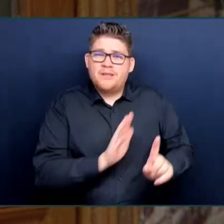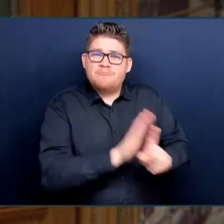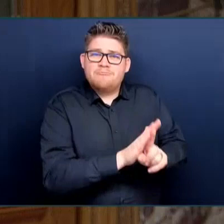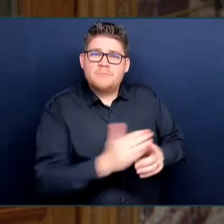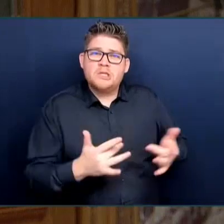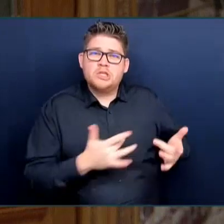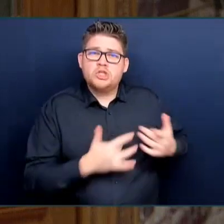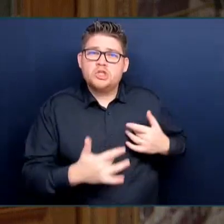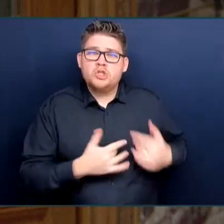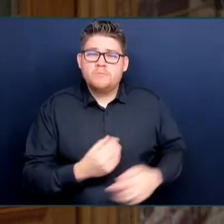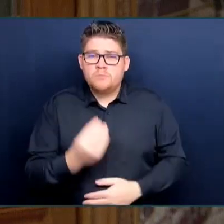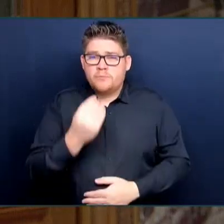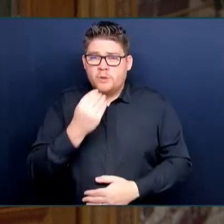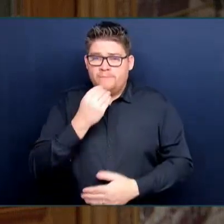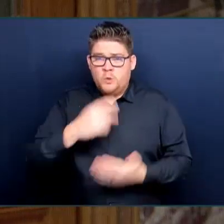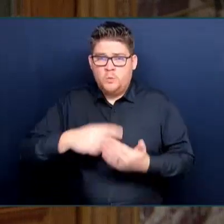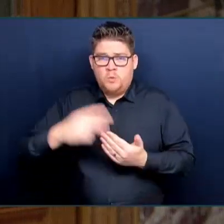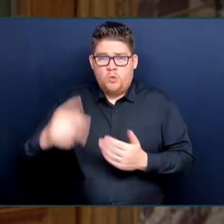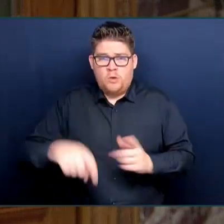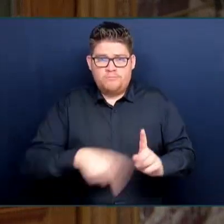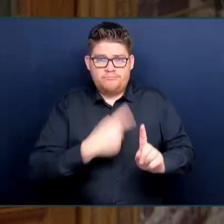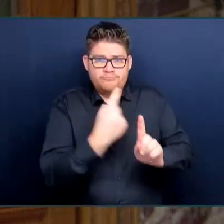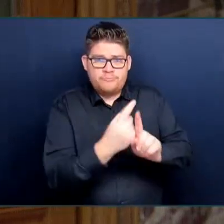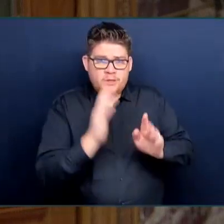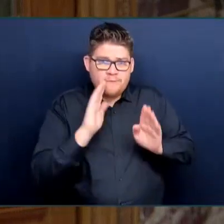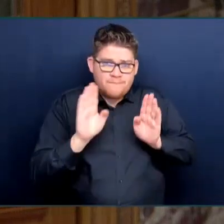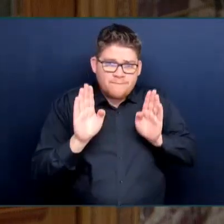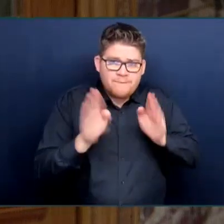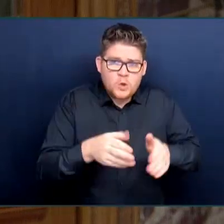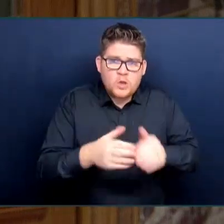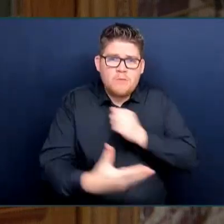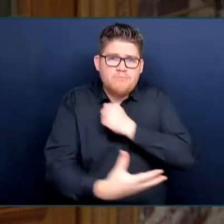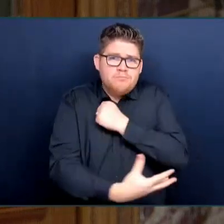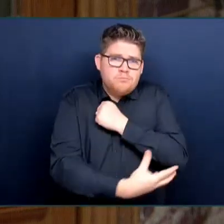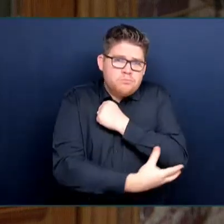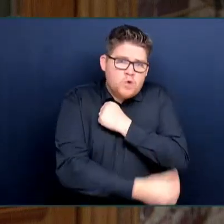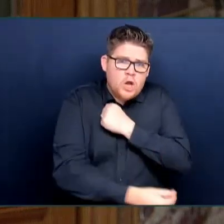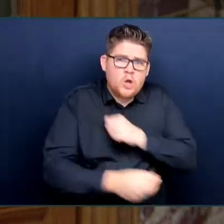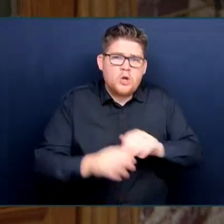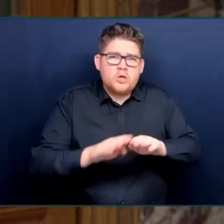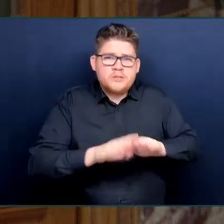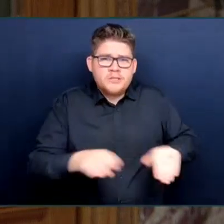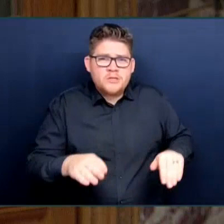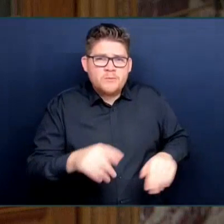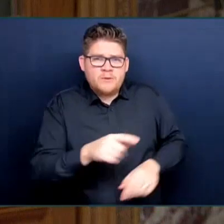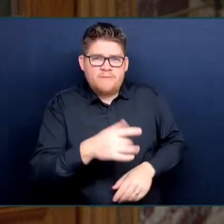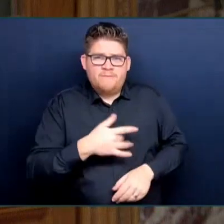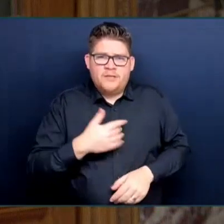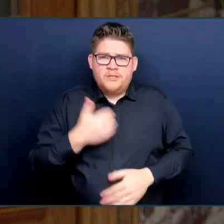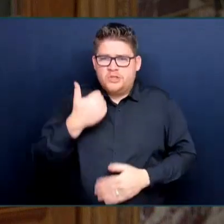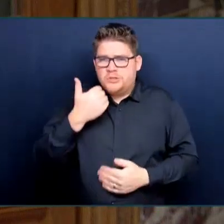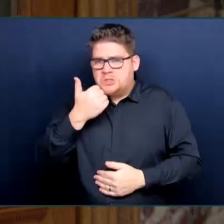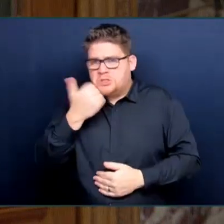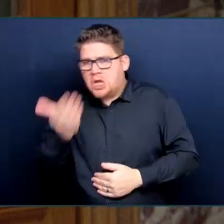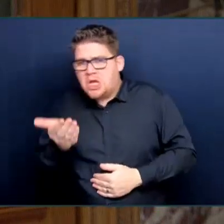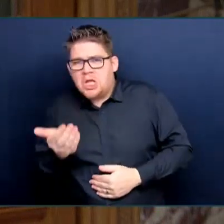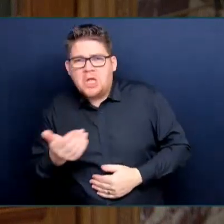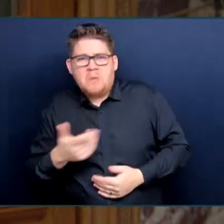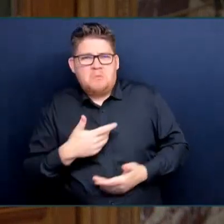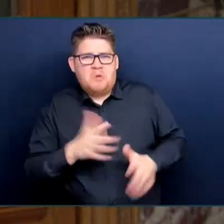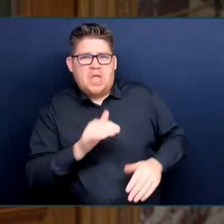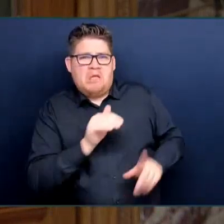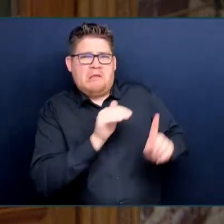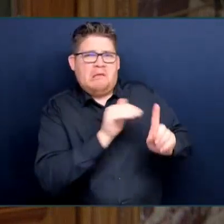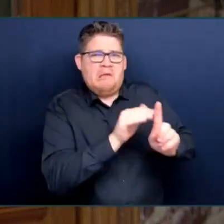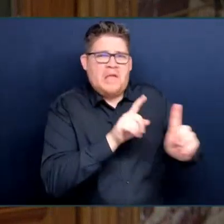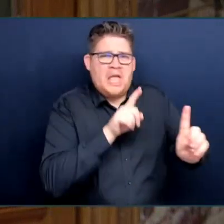to feelings of shame that prevent those who are desperate in need of food from accessing it. For too long, hunger has remained a problem